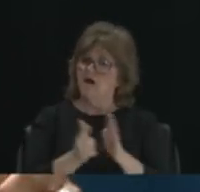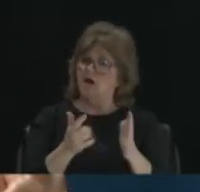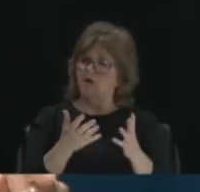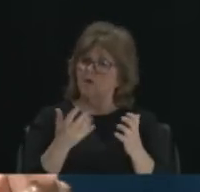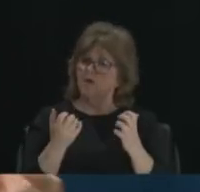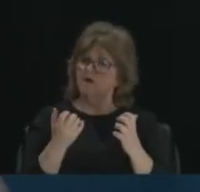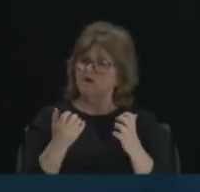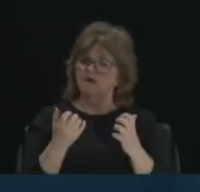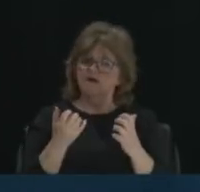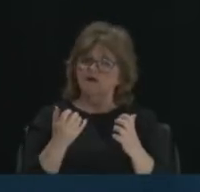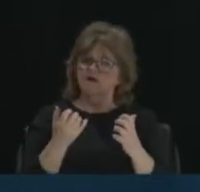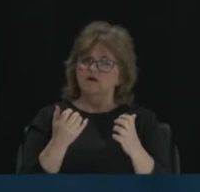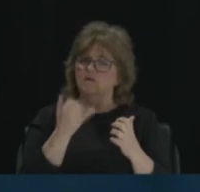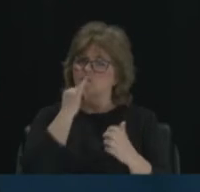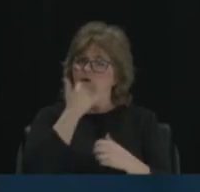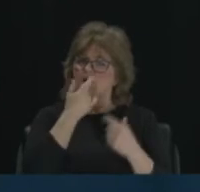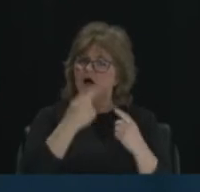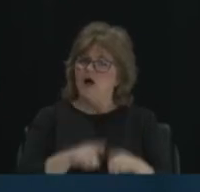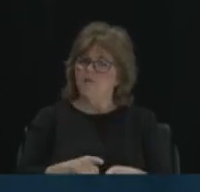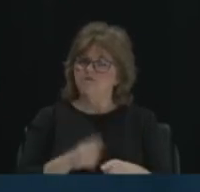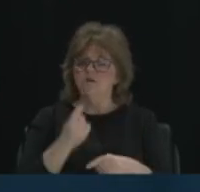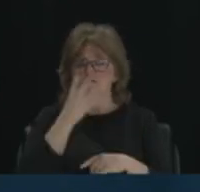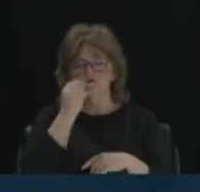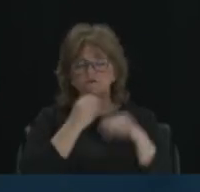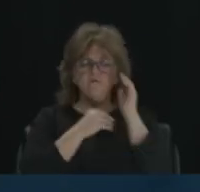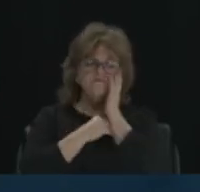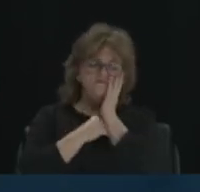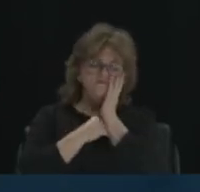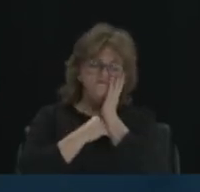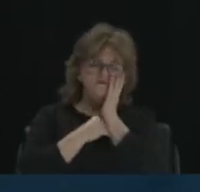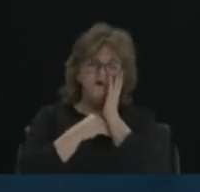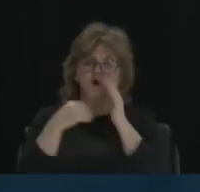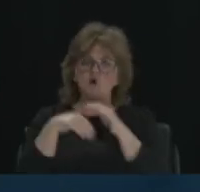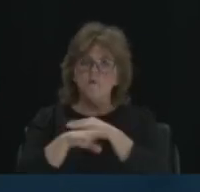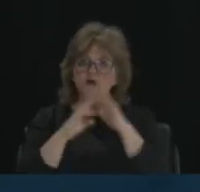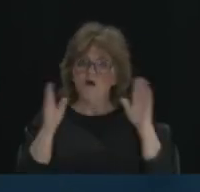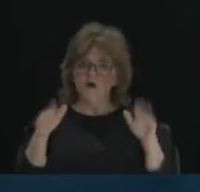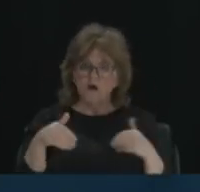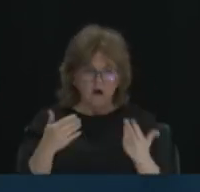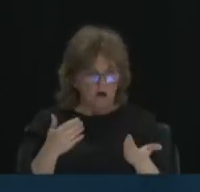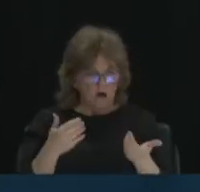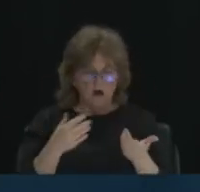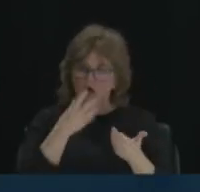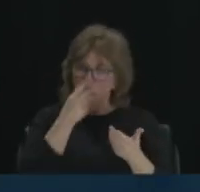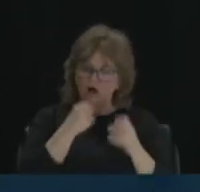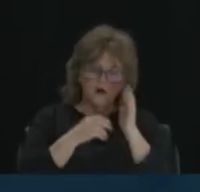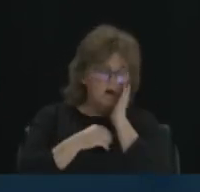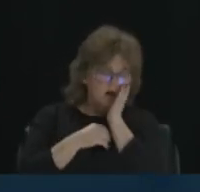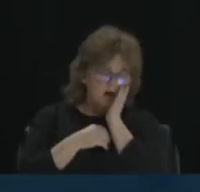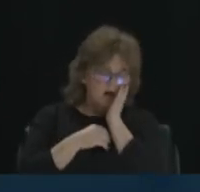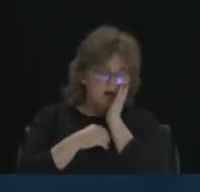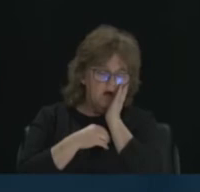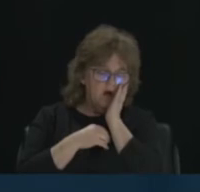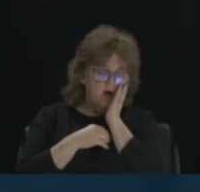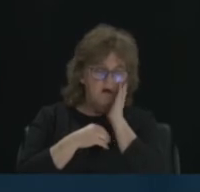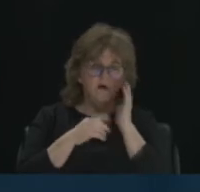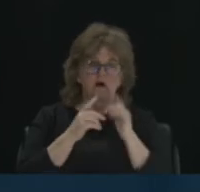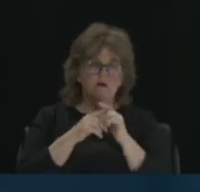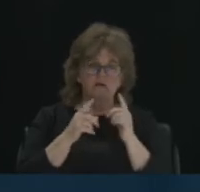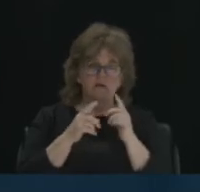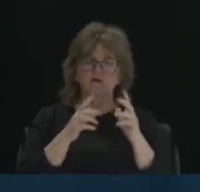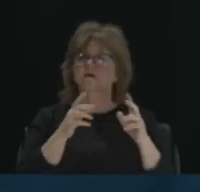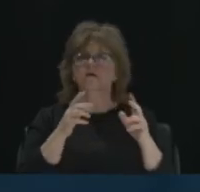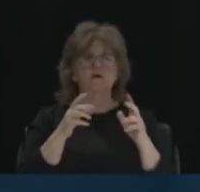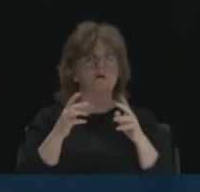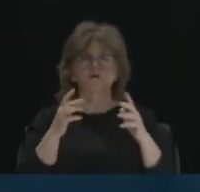a devastation like that. Someone sleep. You enter inside of that gentleman's home. He's laying there on a couch. He pulls up because he